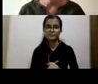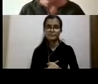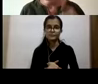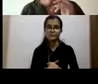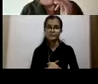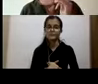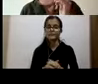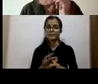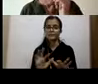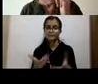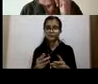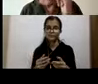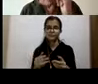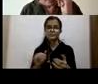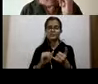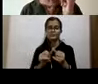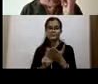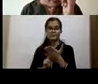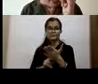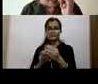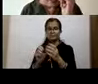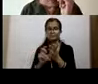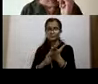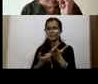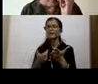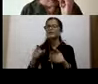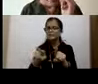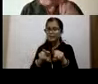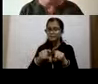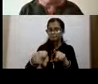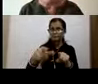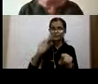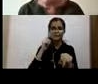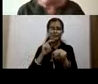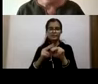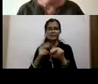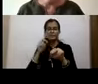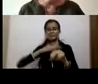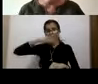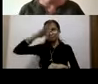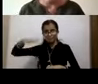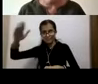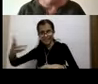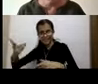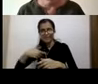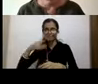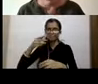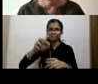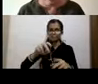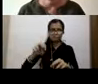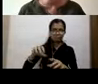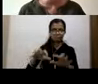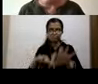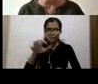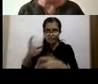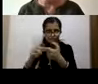Sambar again, very unusual because summer generally gets hunted out before it can reach the mountains. But again, in our little core zone, we